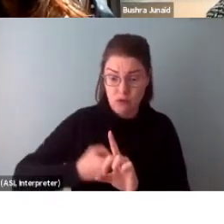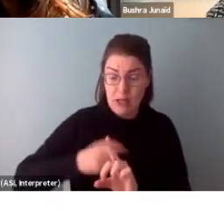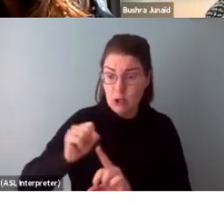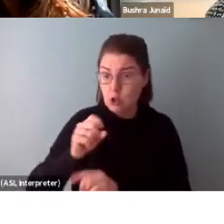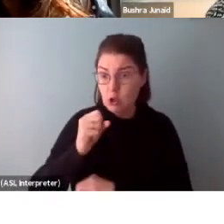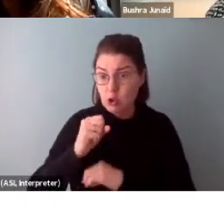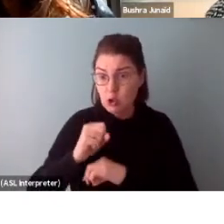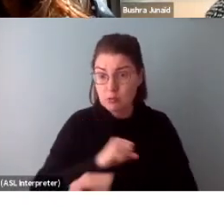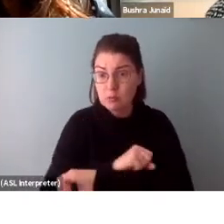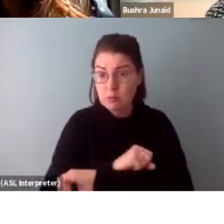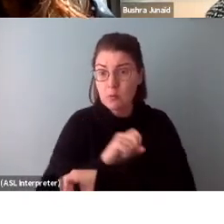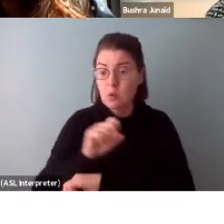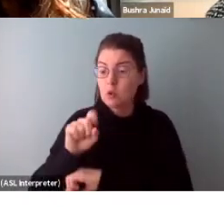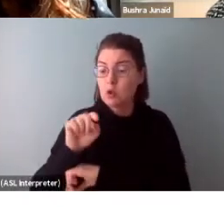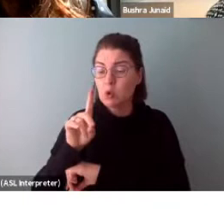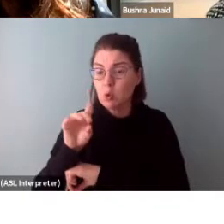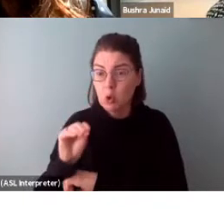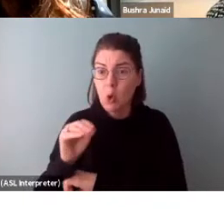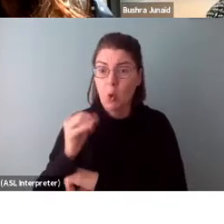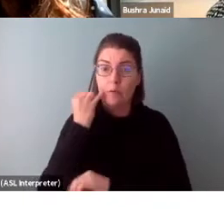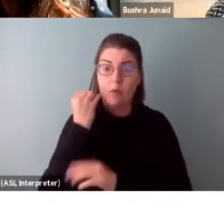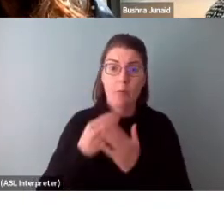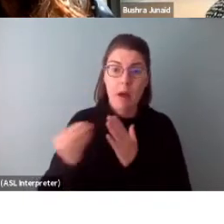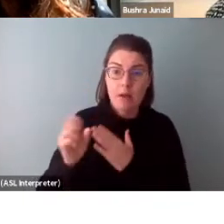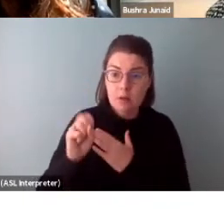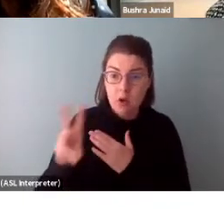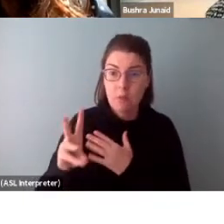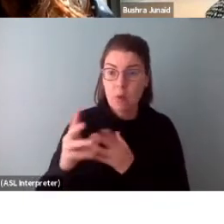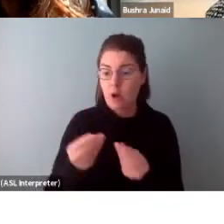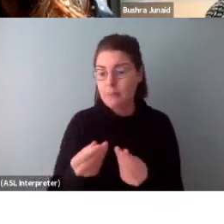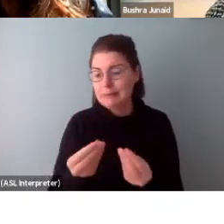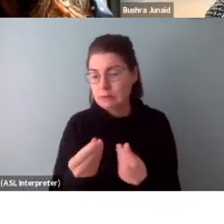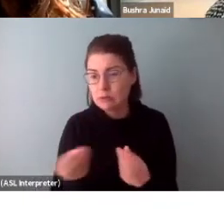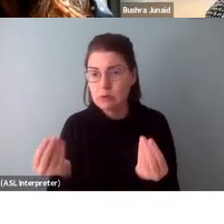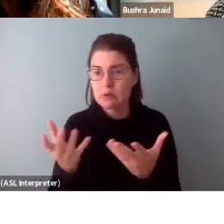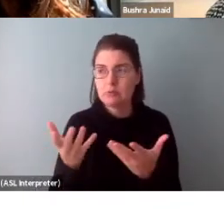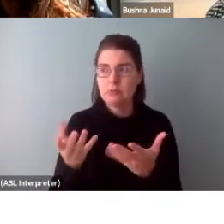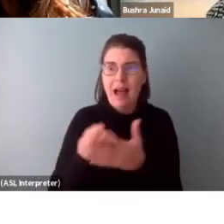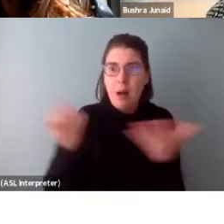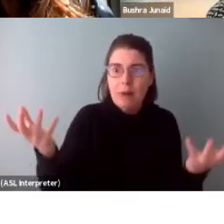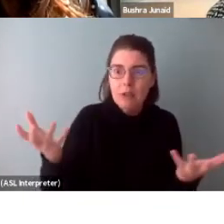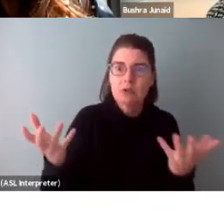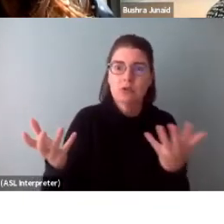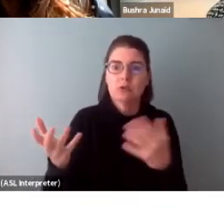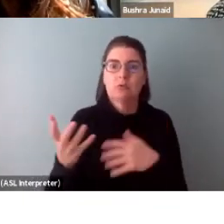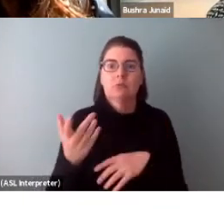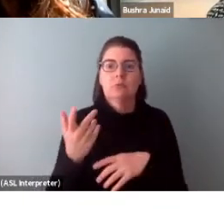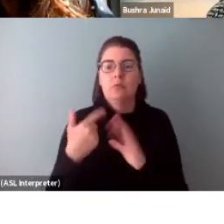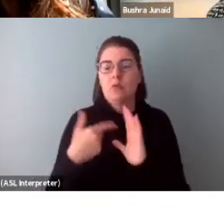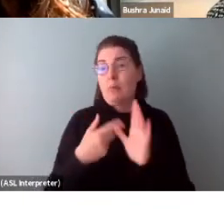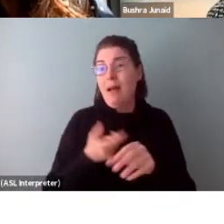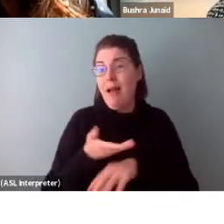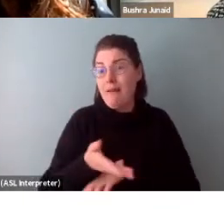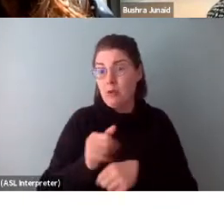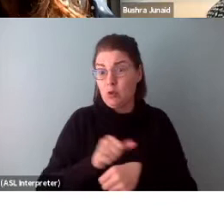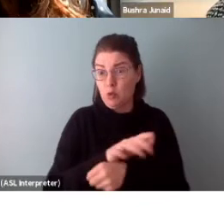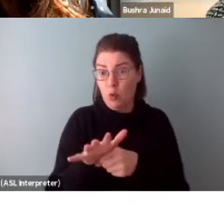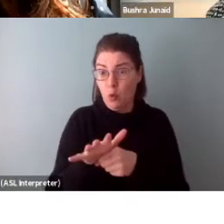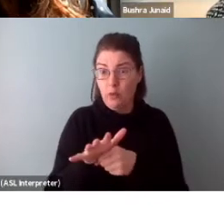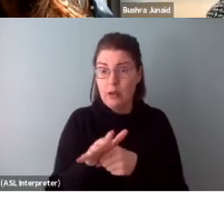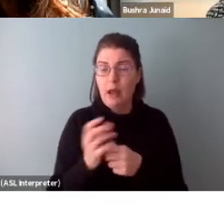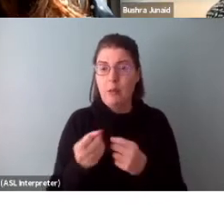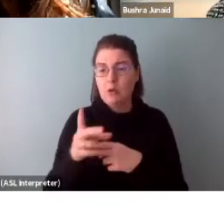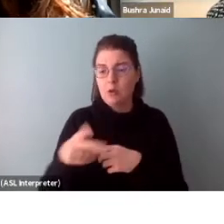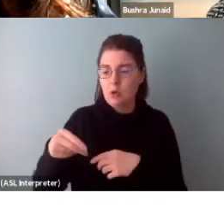equipment, purchase software or materials, etc.? You know, post-pandemic, for example, how much are you going to be